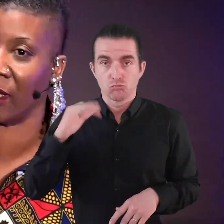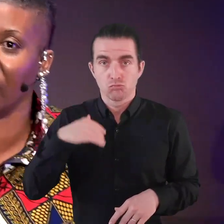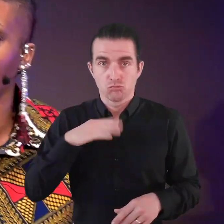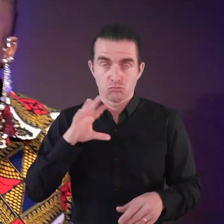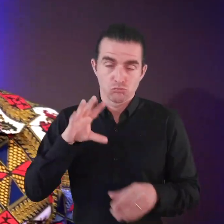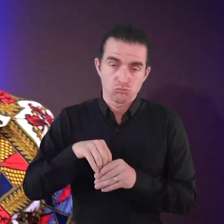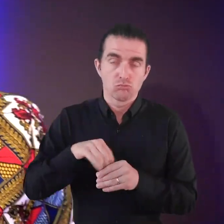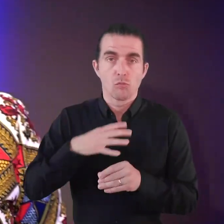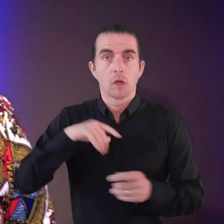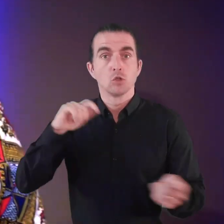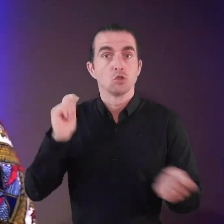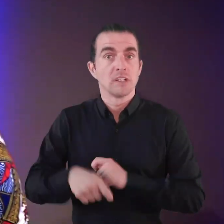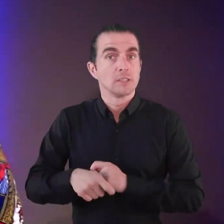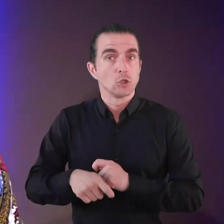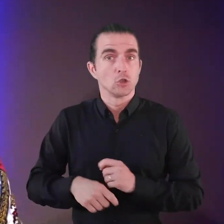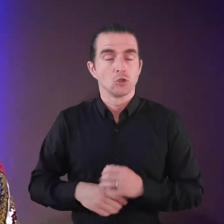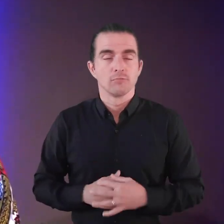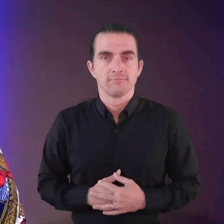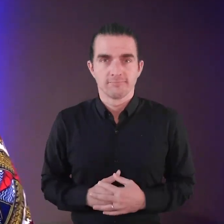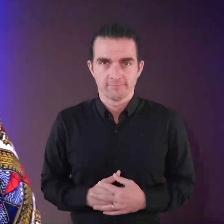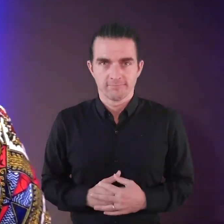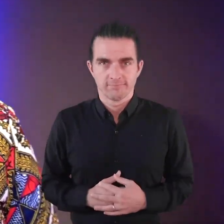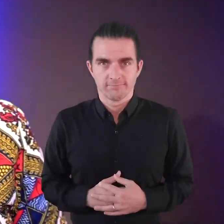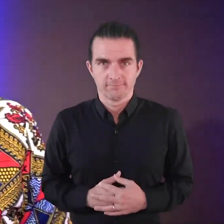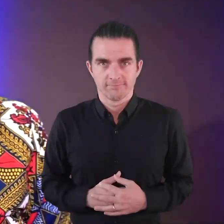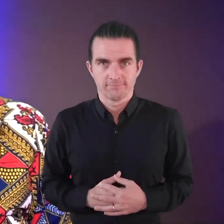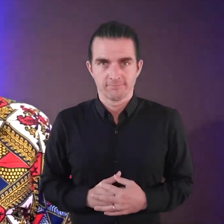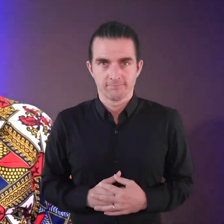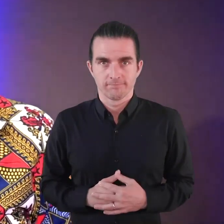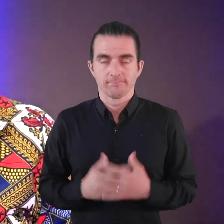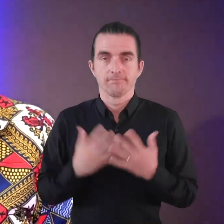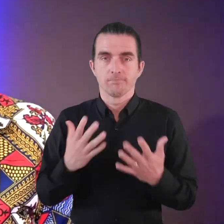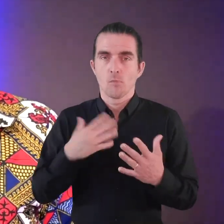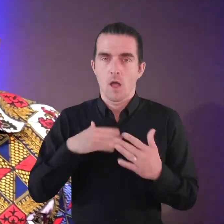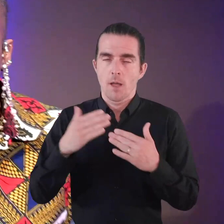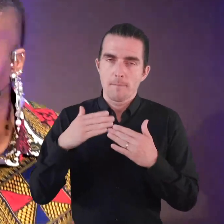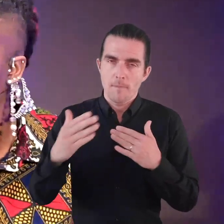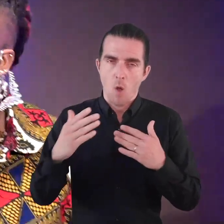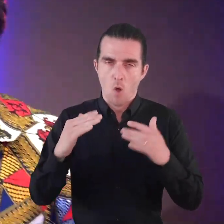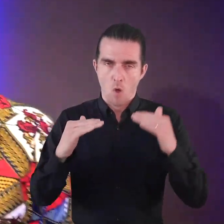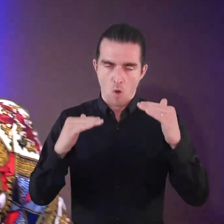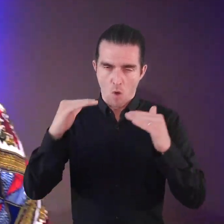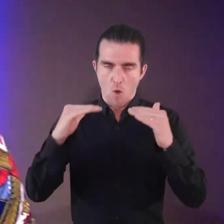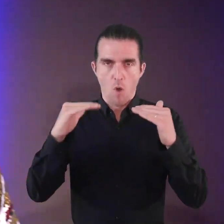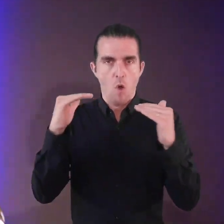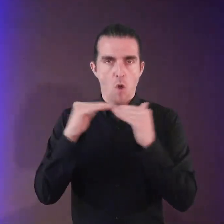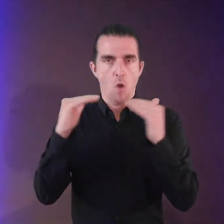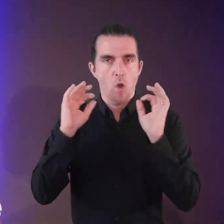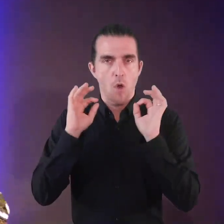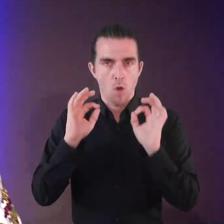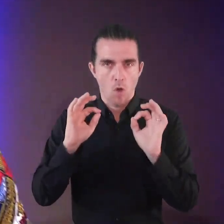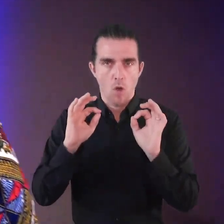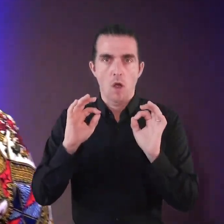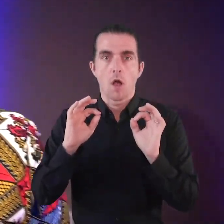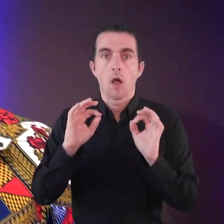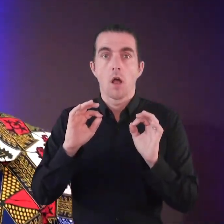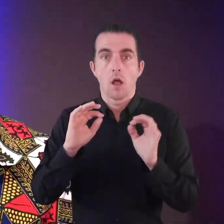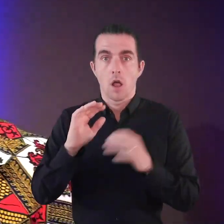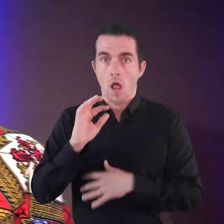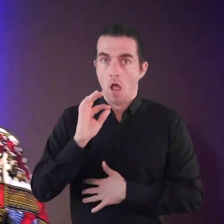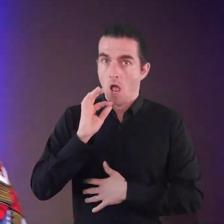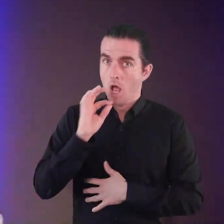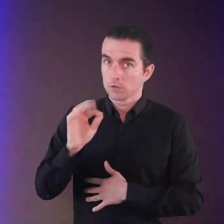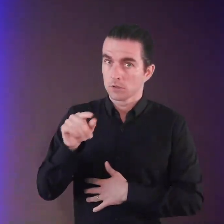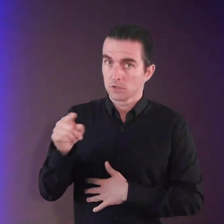surrender in order for there to be change. A more equitable society is one that will not